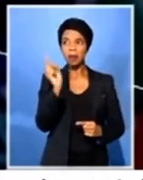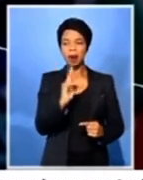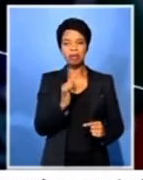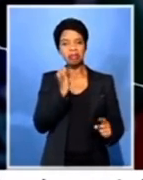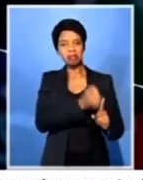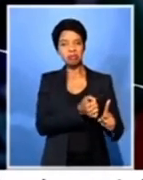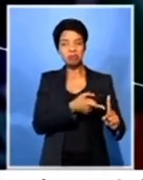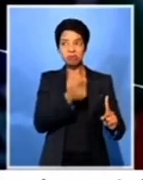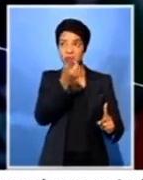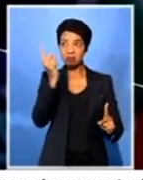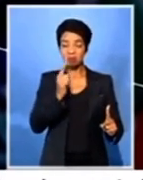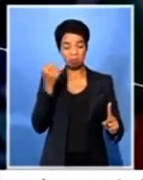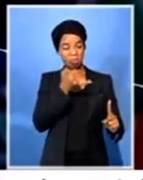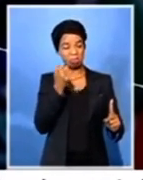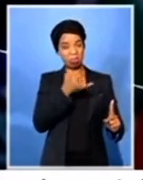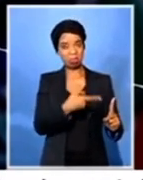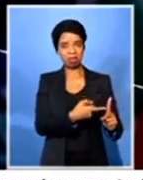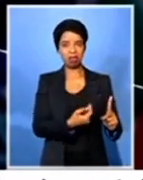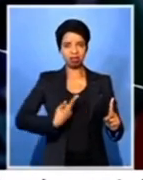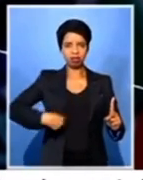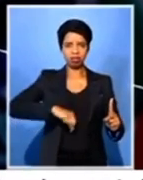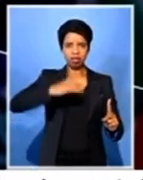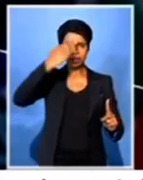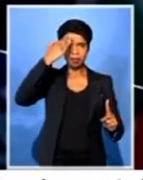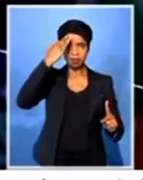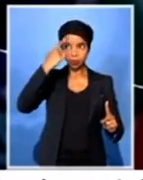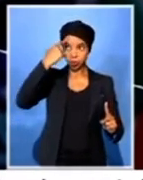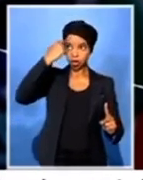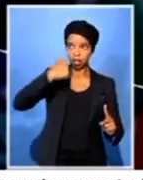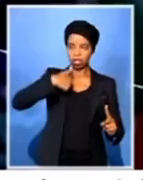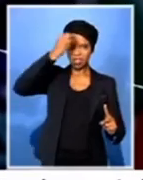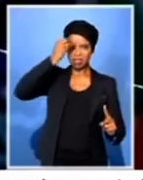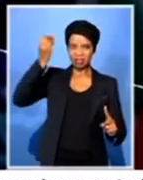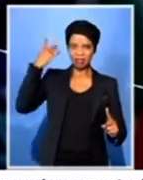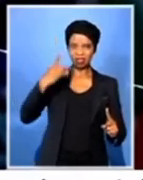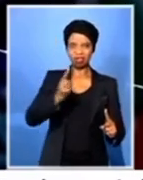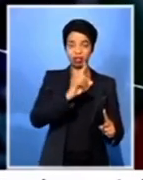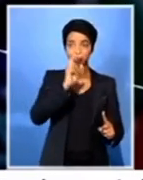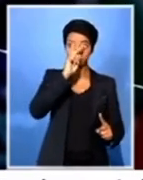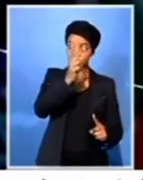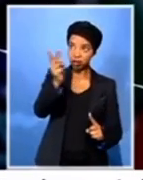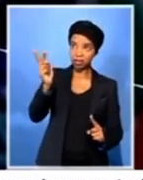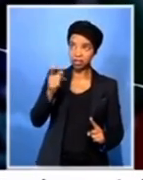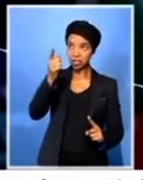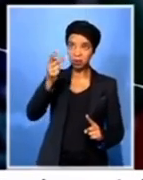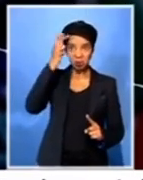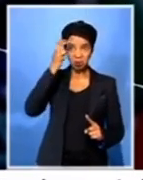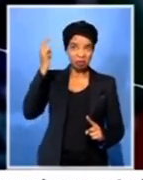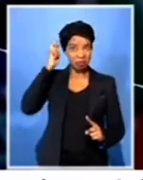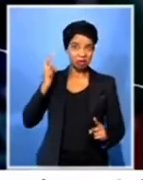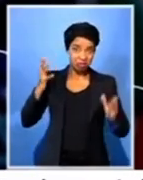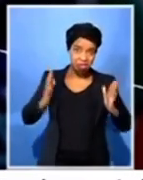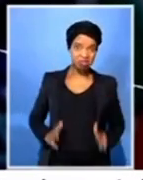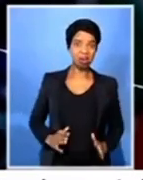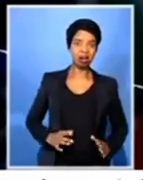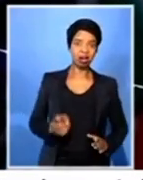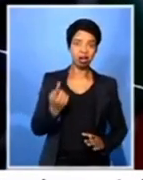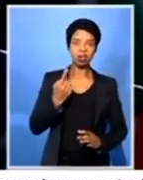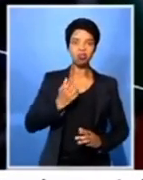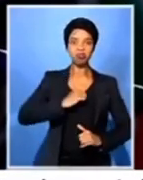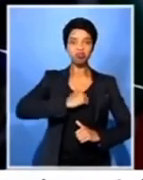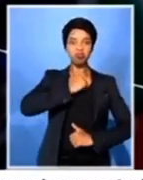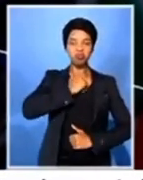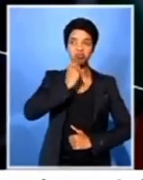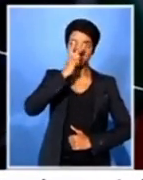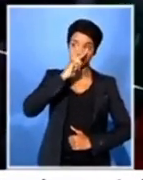did to you. We see you in your beautiful suits, petrears, sellouts. We see you.